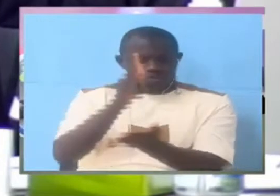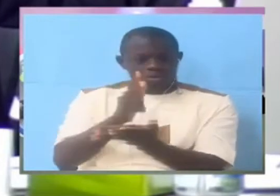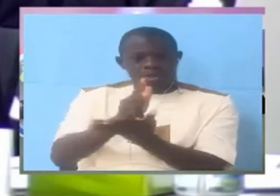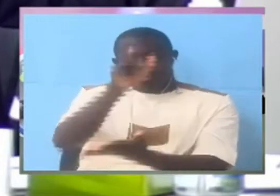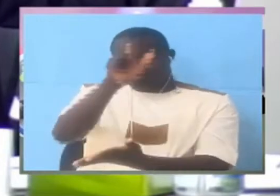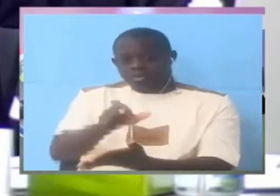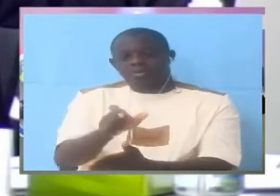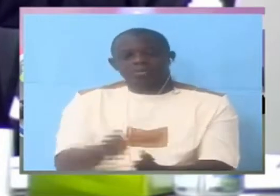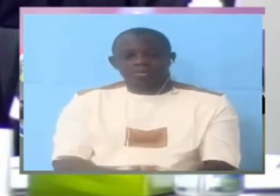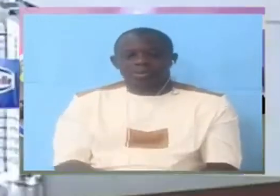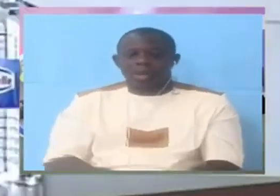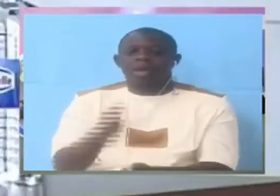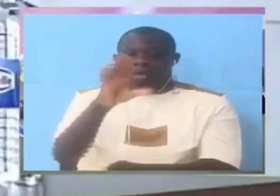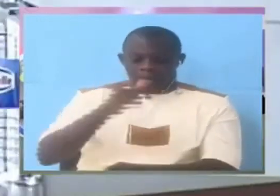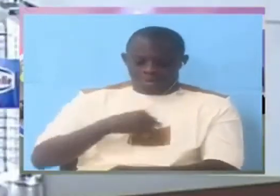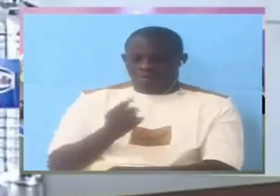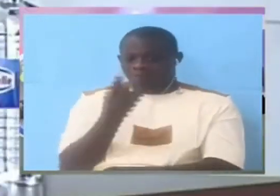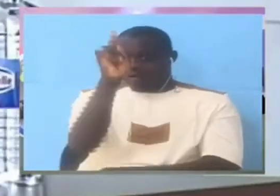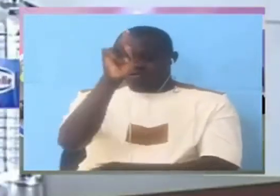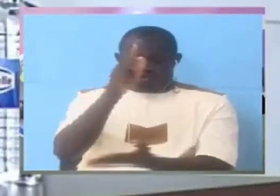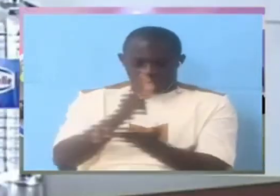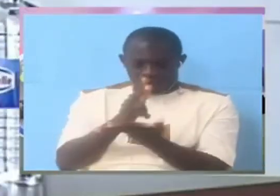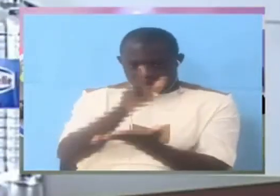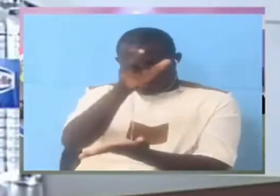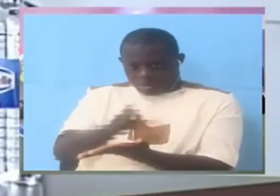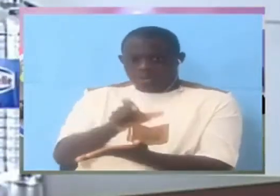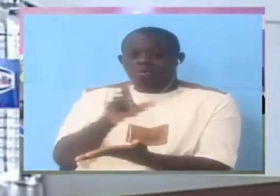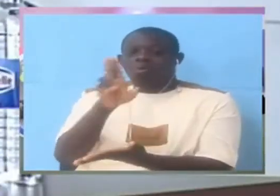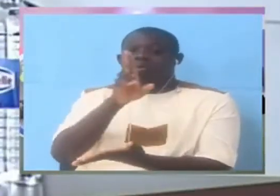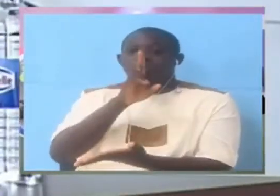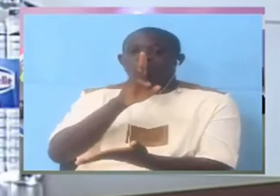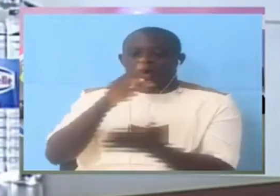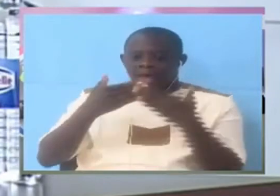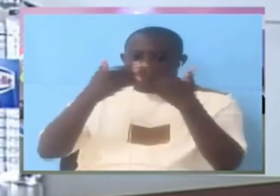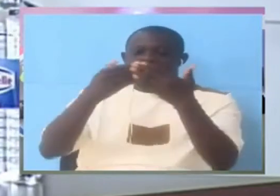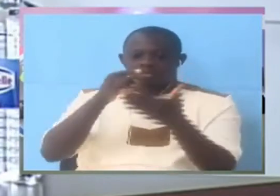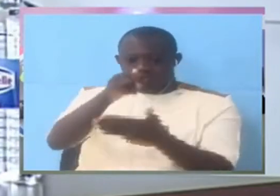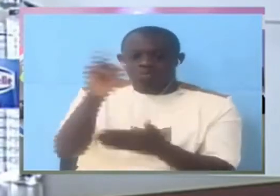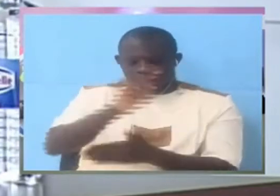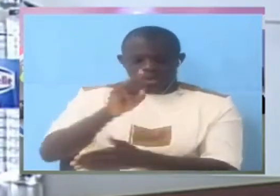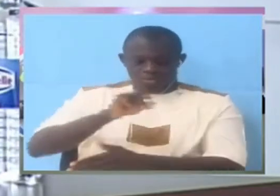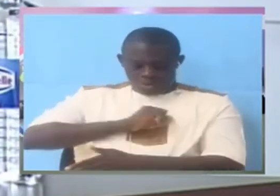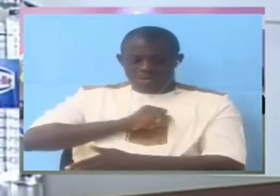maybe I'm the first witness who will tell you what he knows maybe if